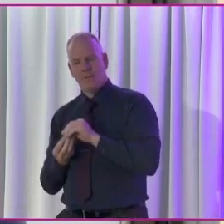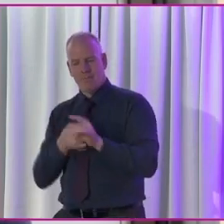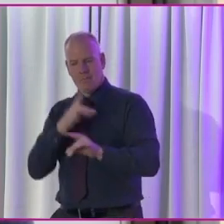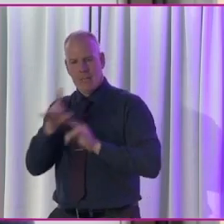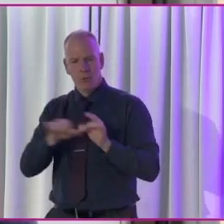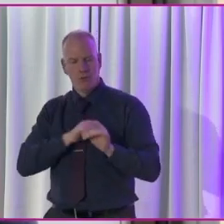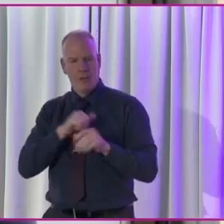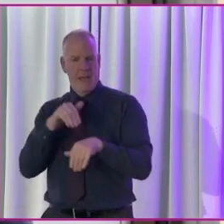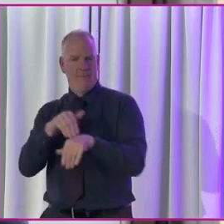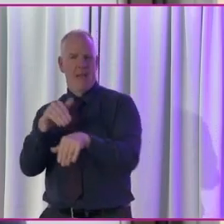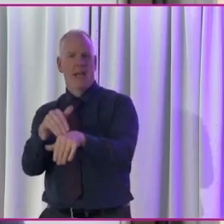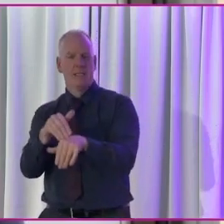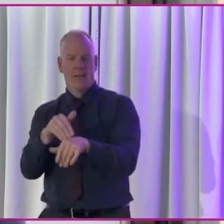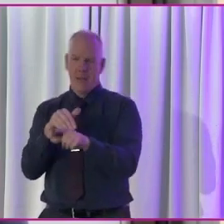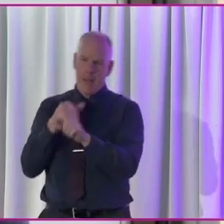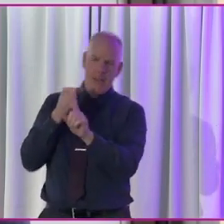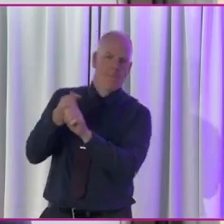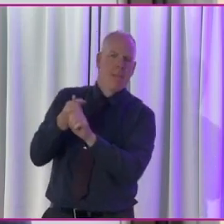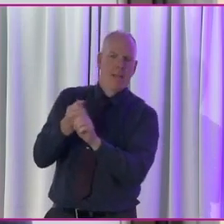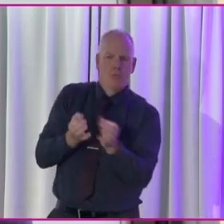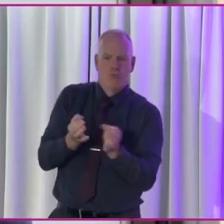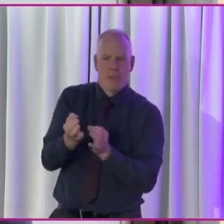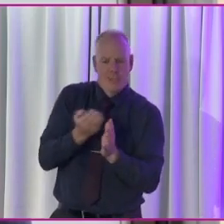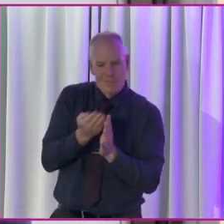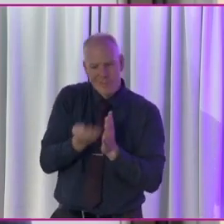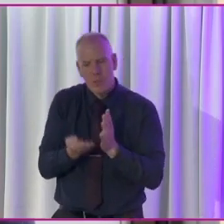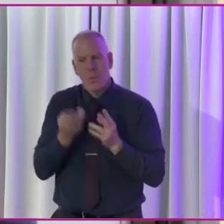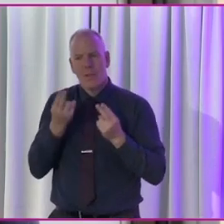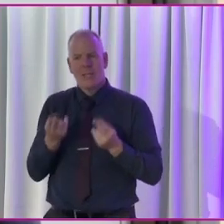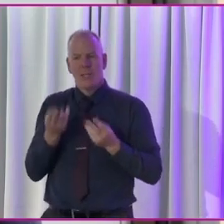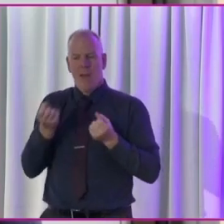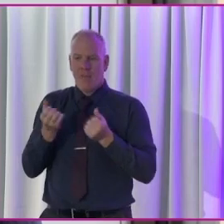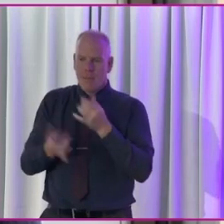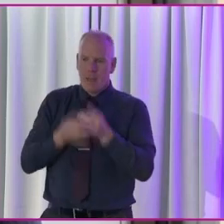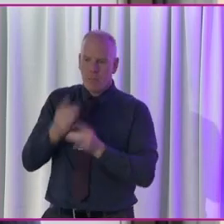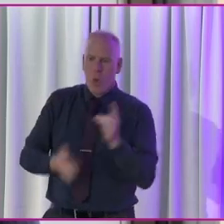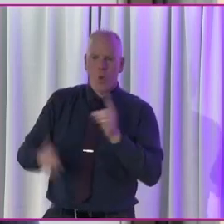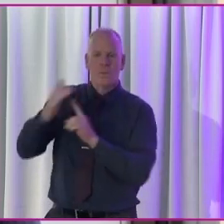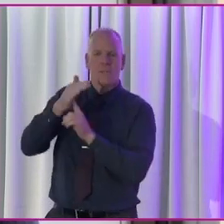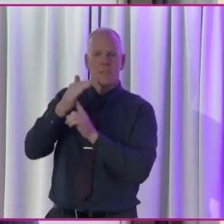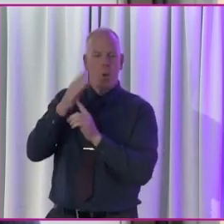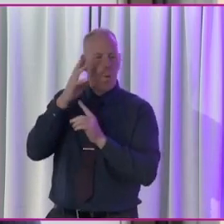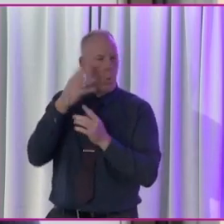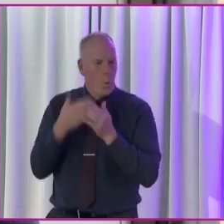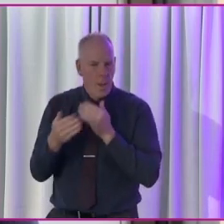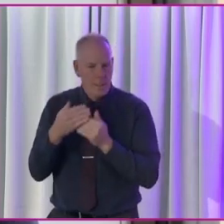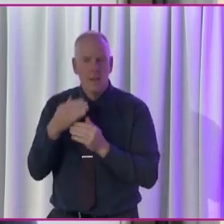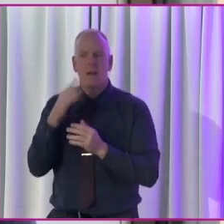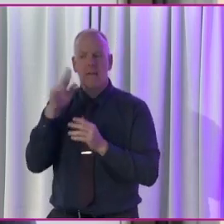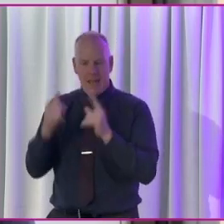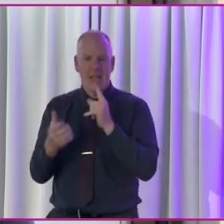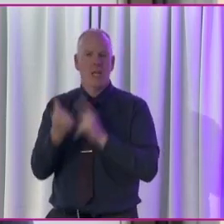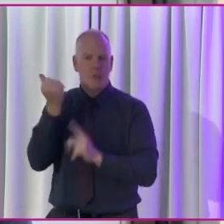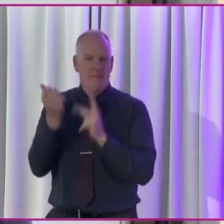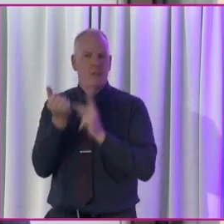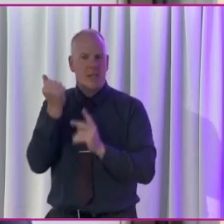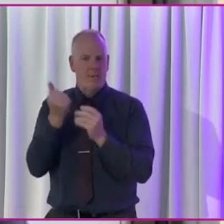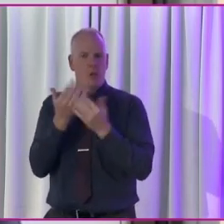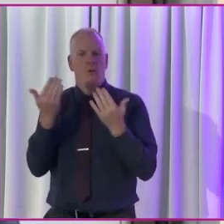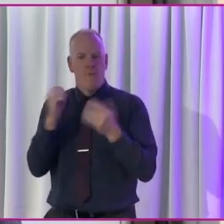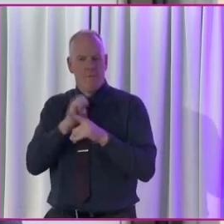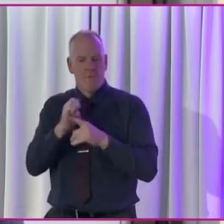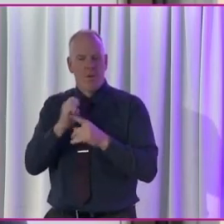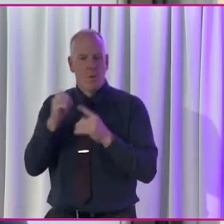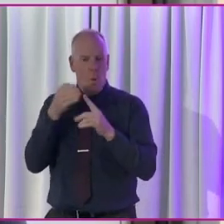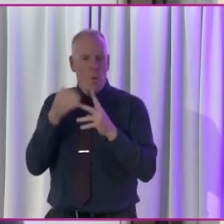ensure effectiveness and impact of the strategy, we will need to prioritize so that we have an achievable number of goals. The